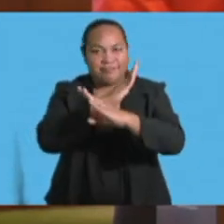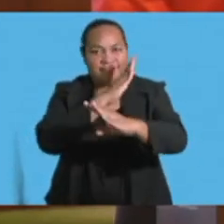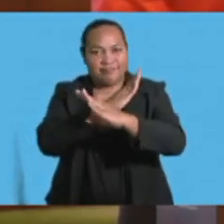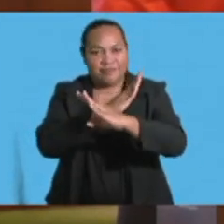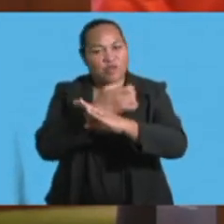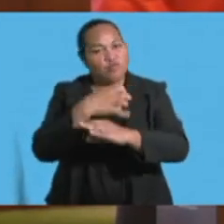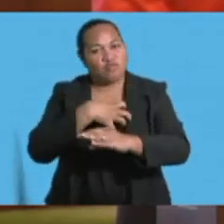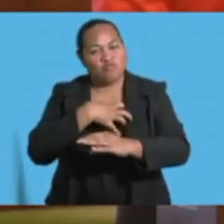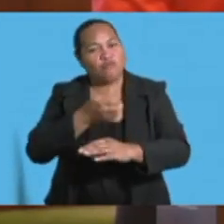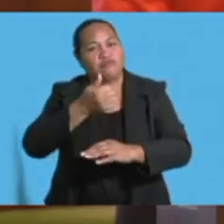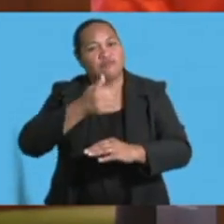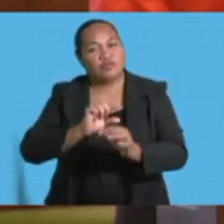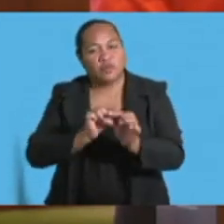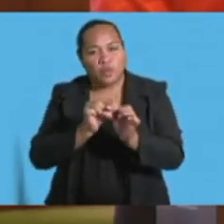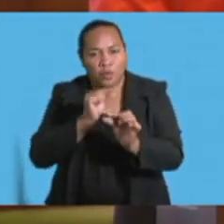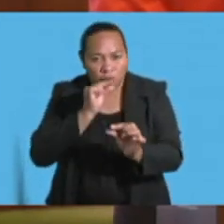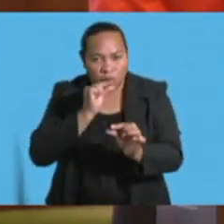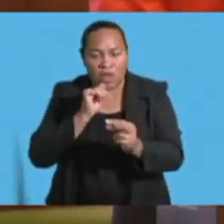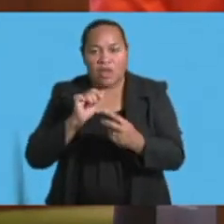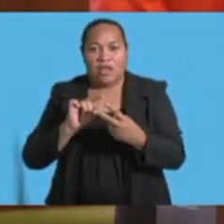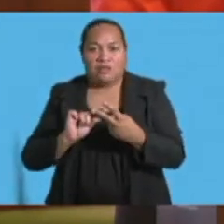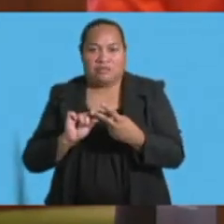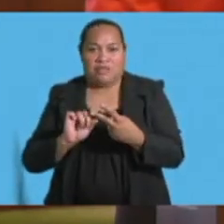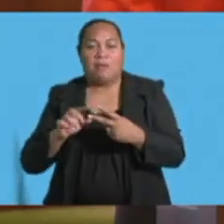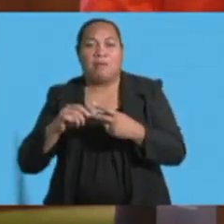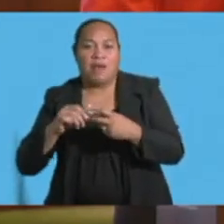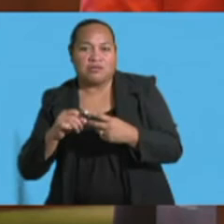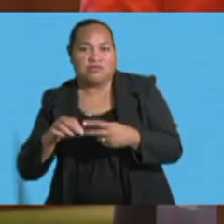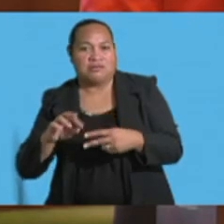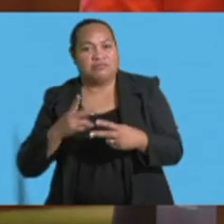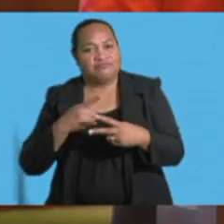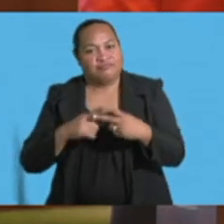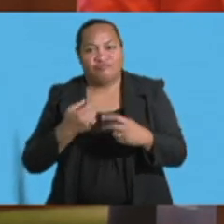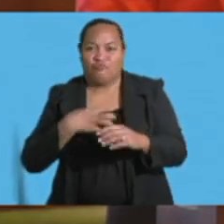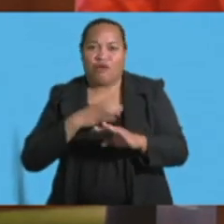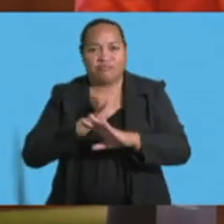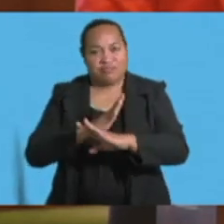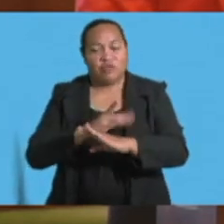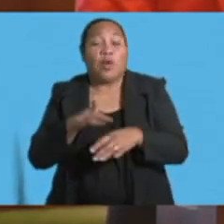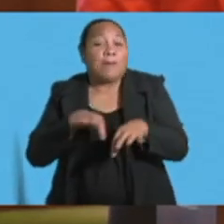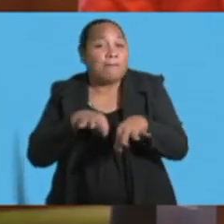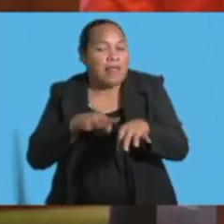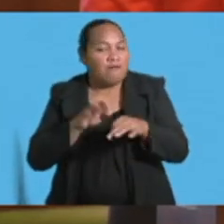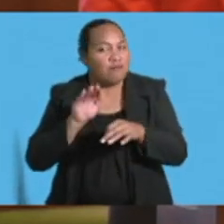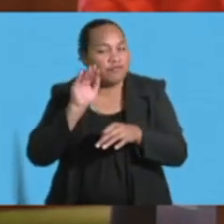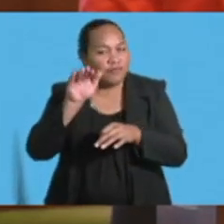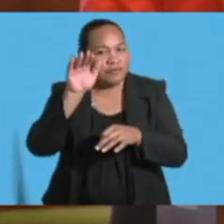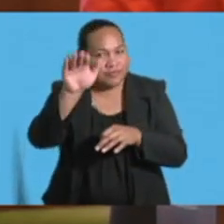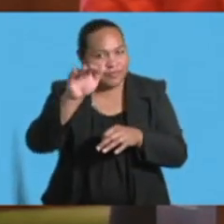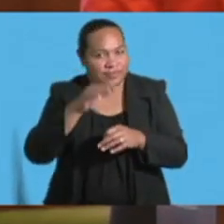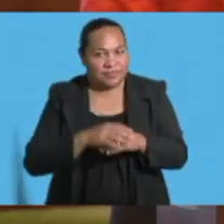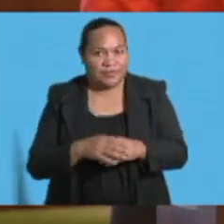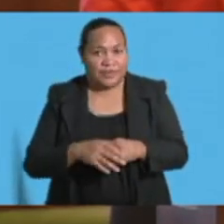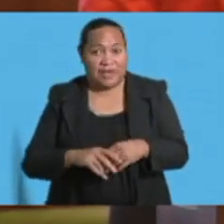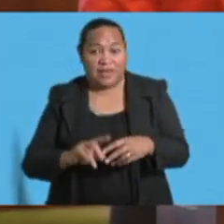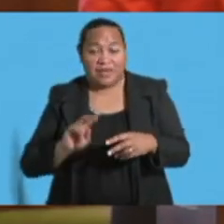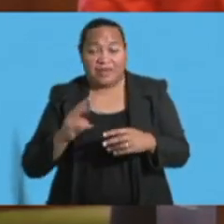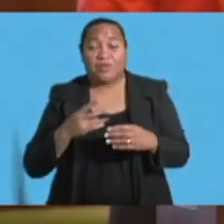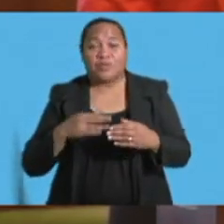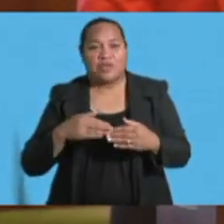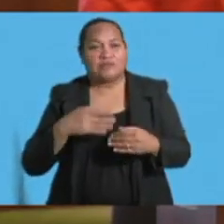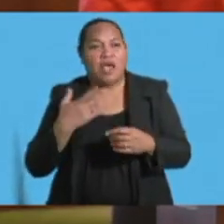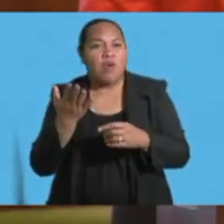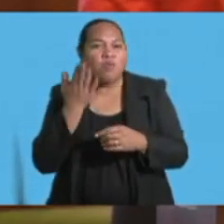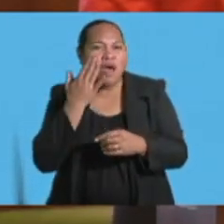and that will come in the not-too-distant future. The Ministry will continue to carry out outreach programs that will establish